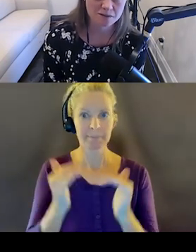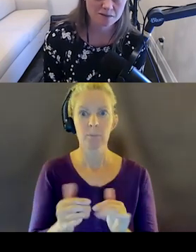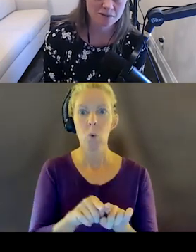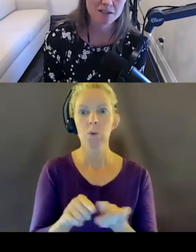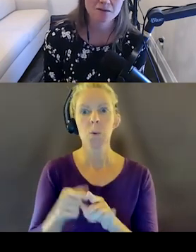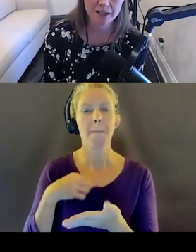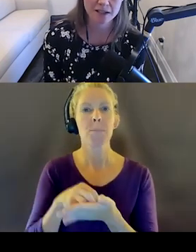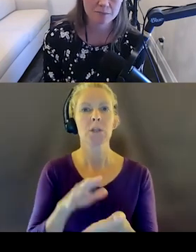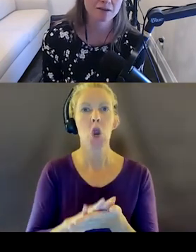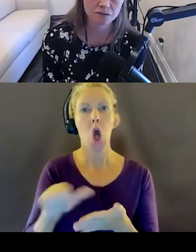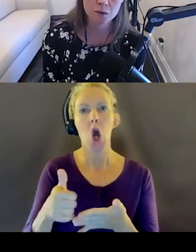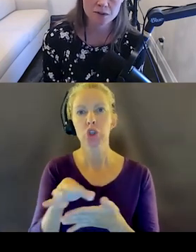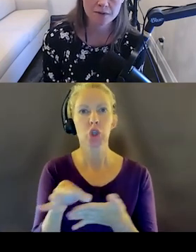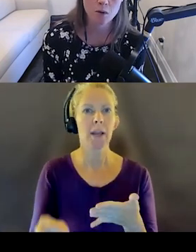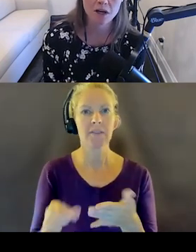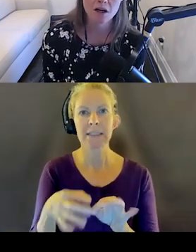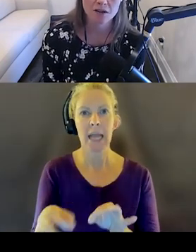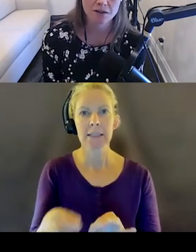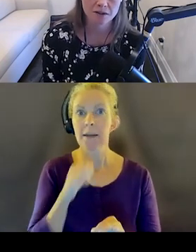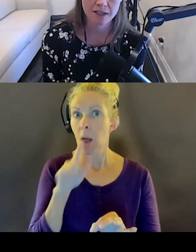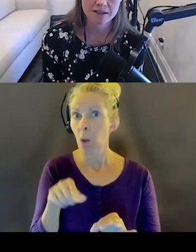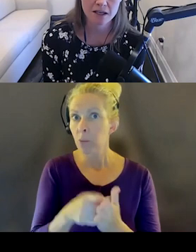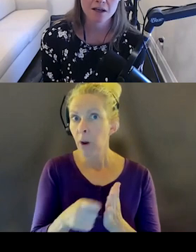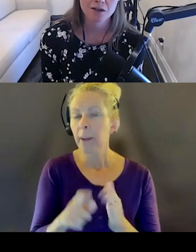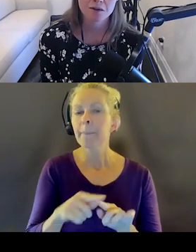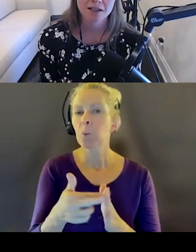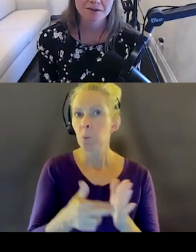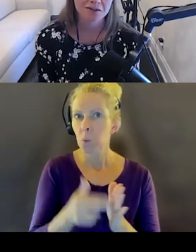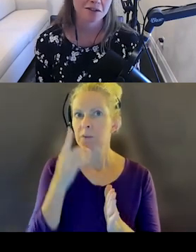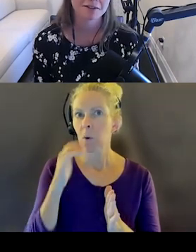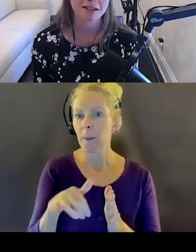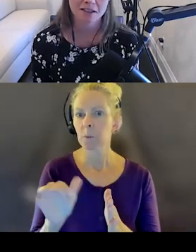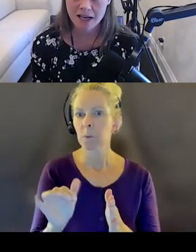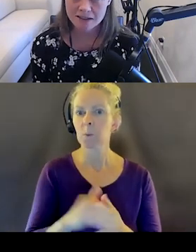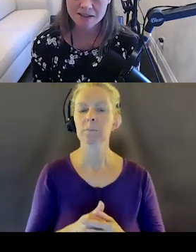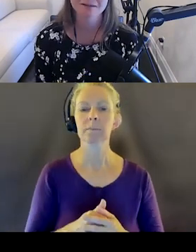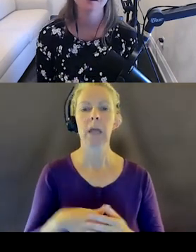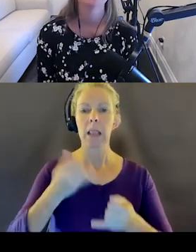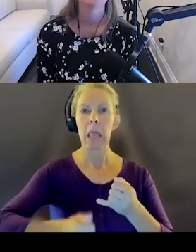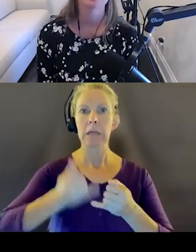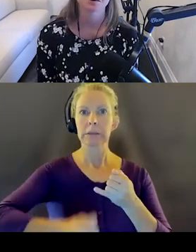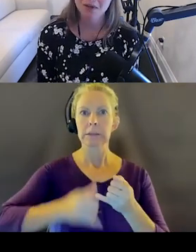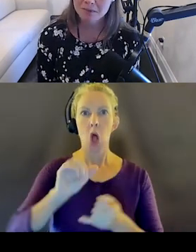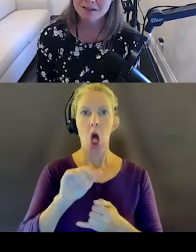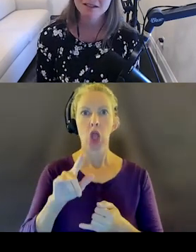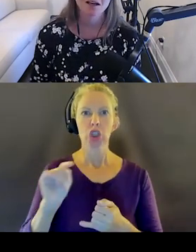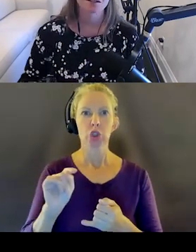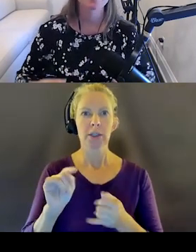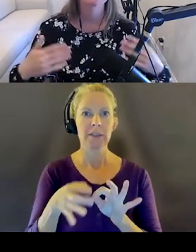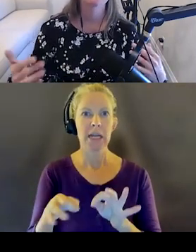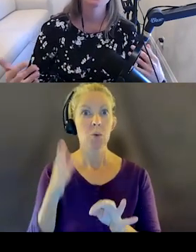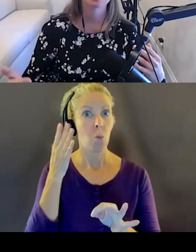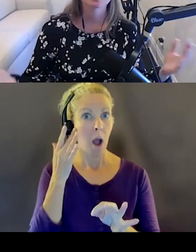here as well. Not just writing it, but rules for alternative text. Note, I left alternative text last. That was on purpose.